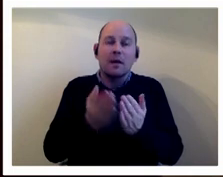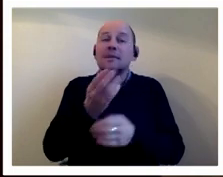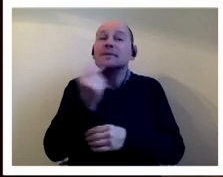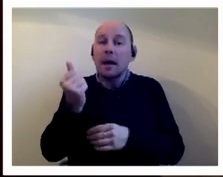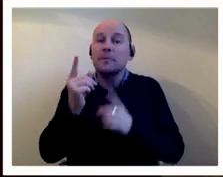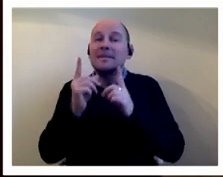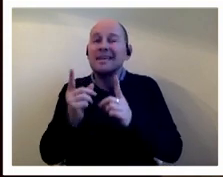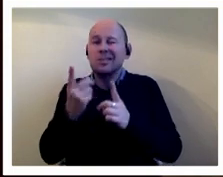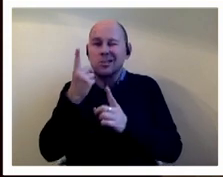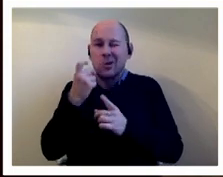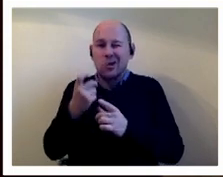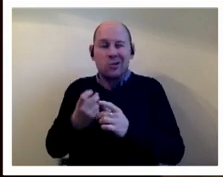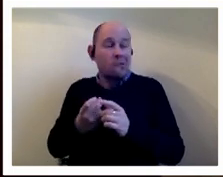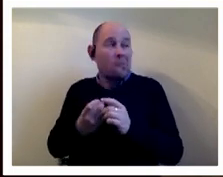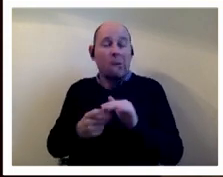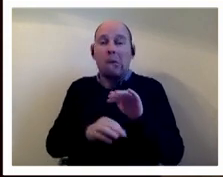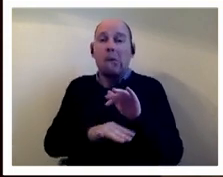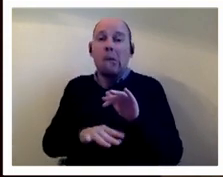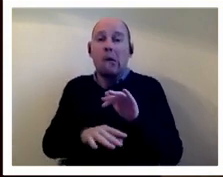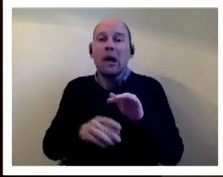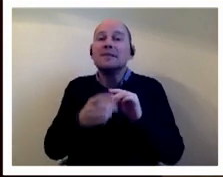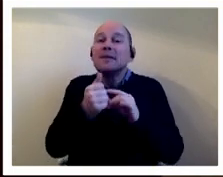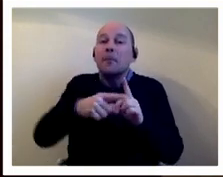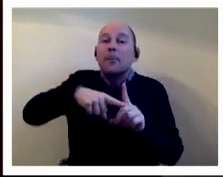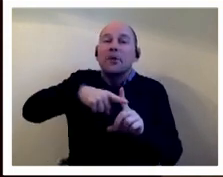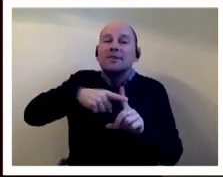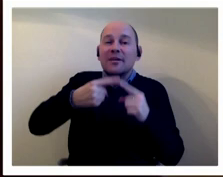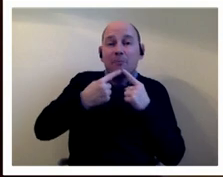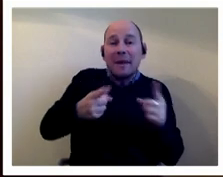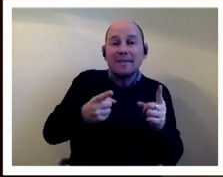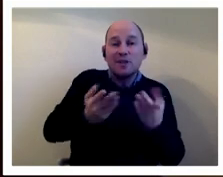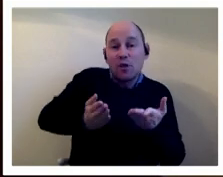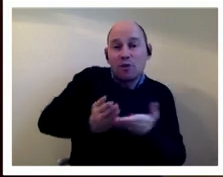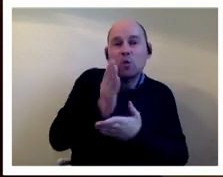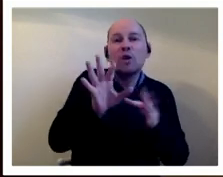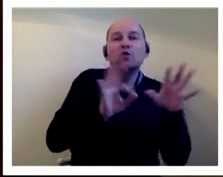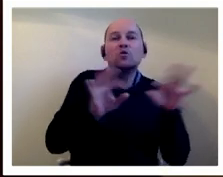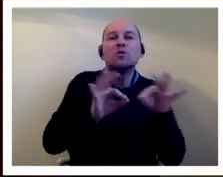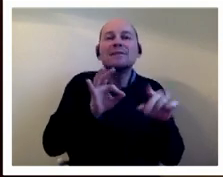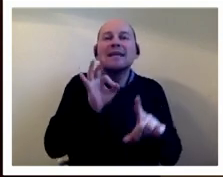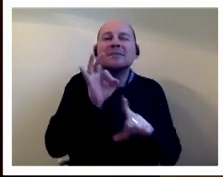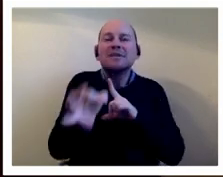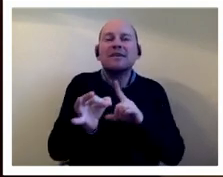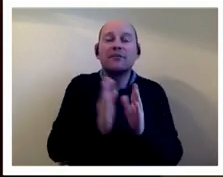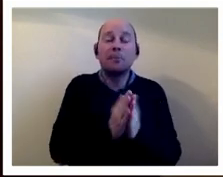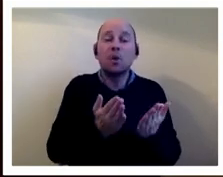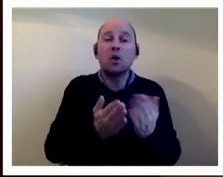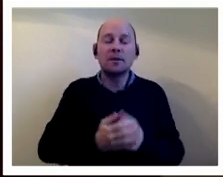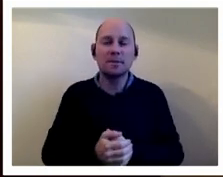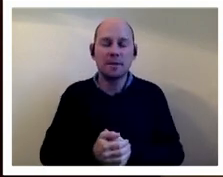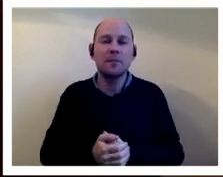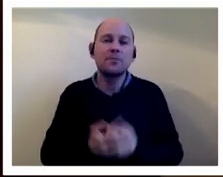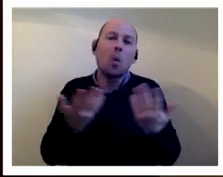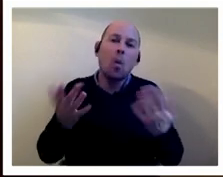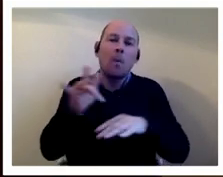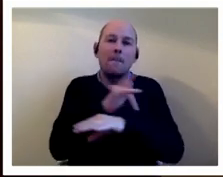of smuggle um kind of more positive messages um you know by choosing certain books maybe or plays um you know into the